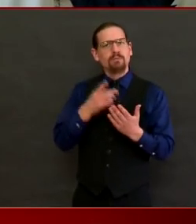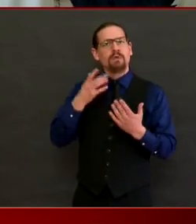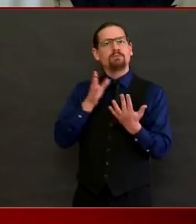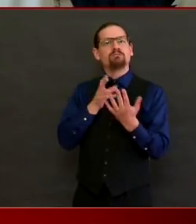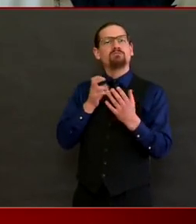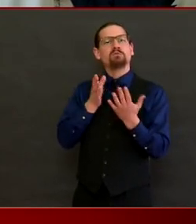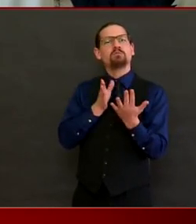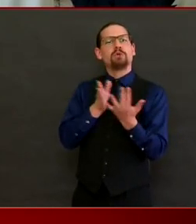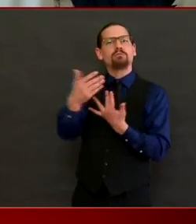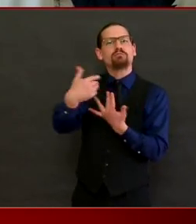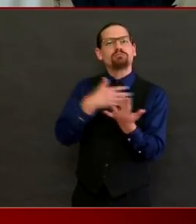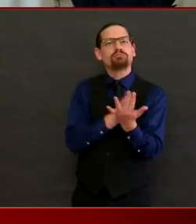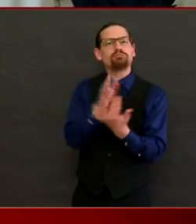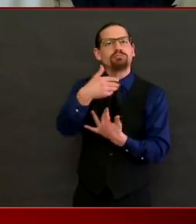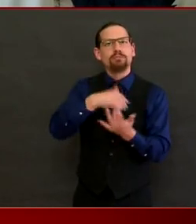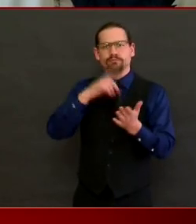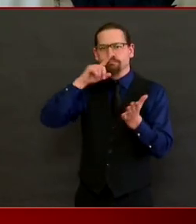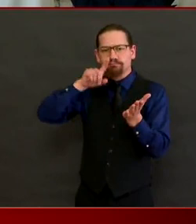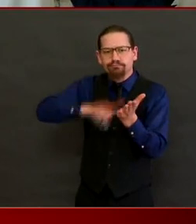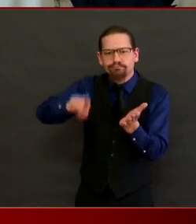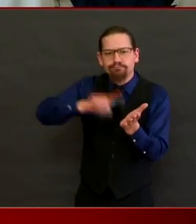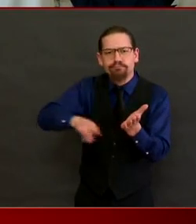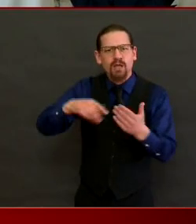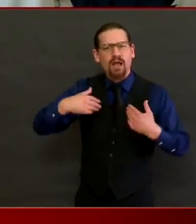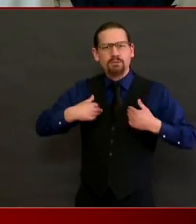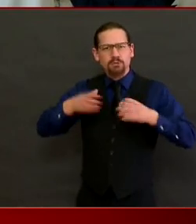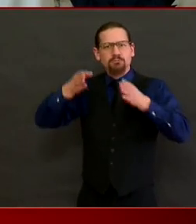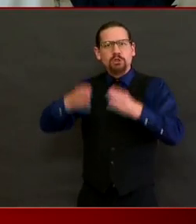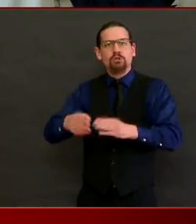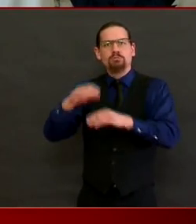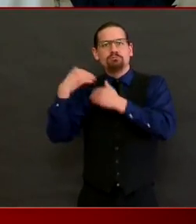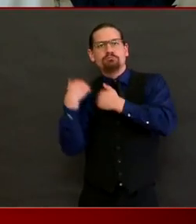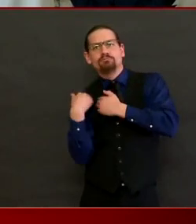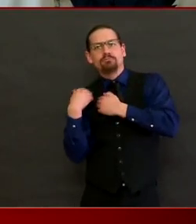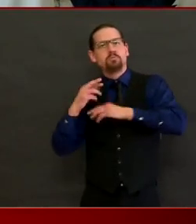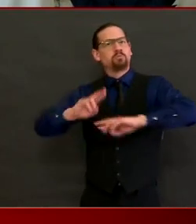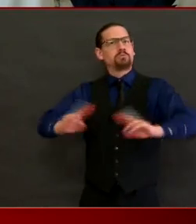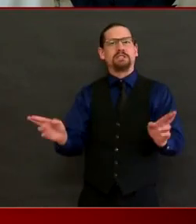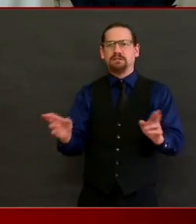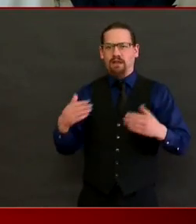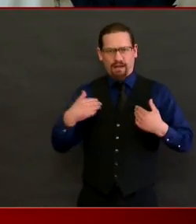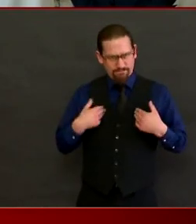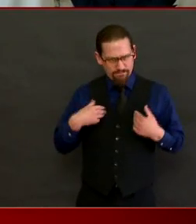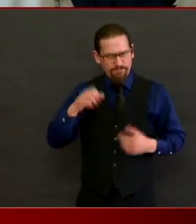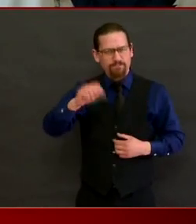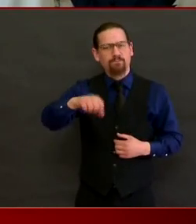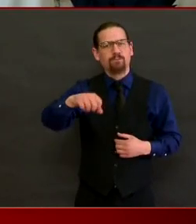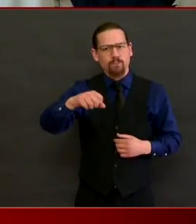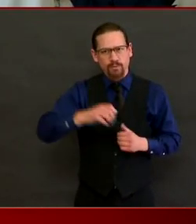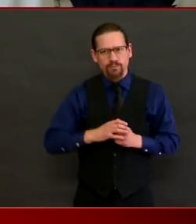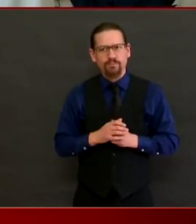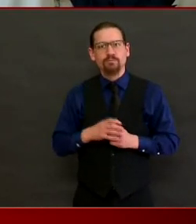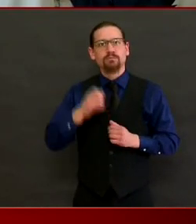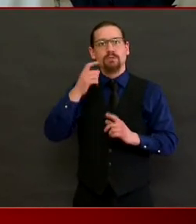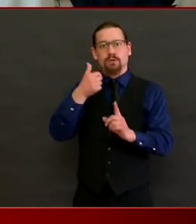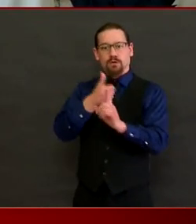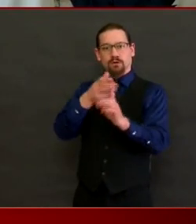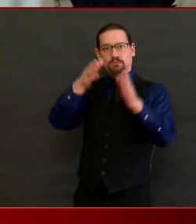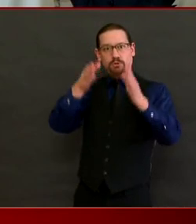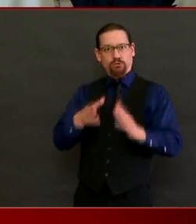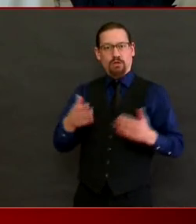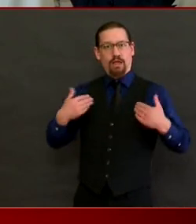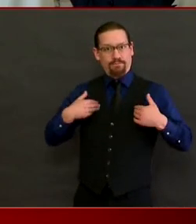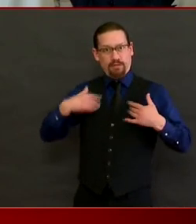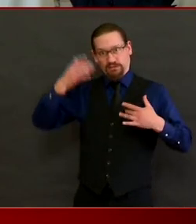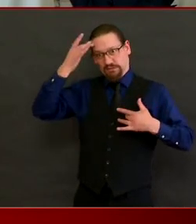When there is someone who is positive, an extensive discussion occurs about where that person